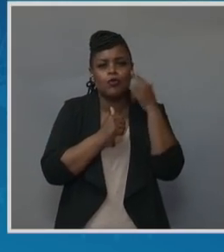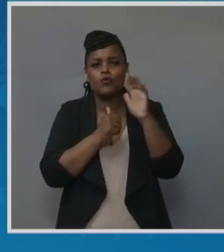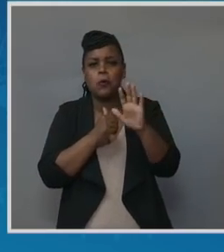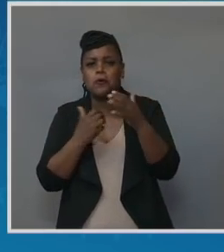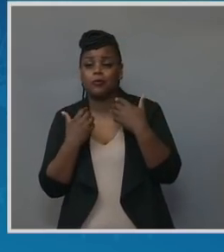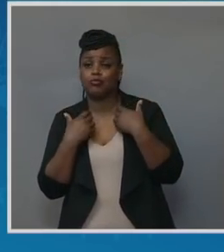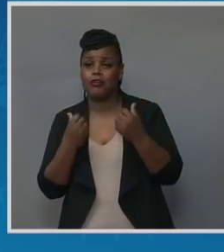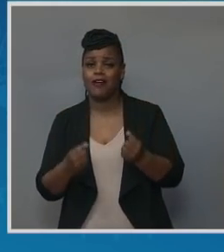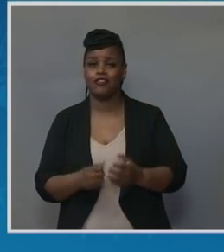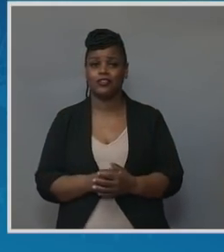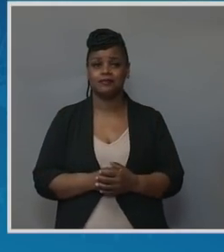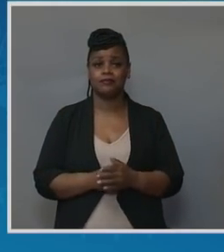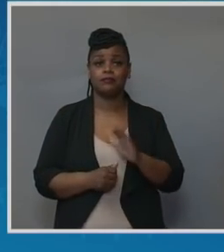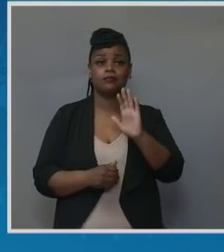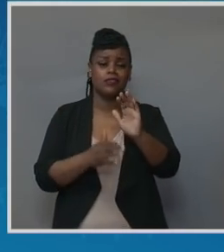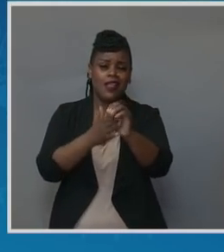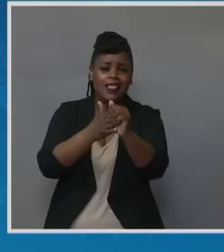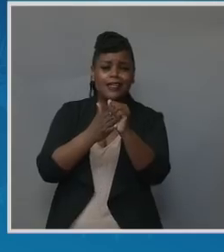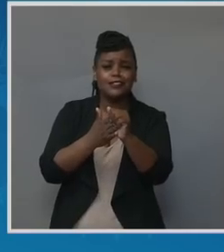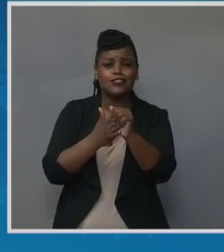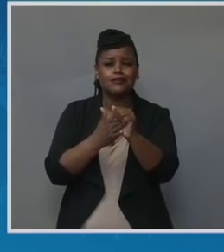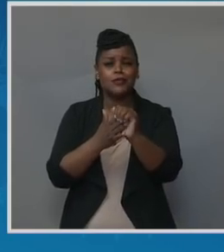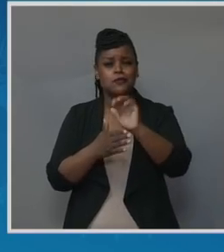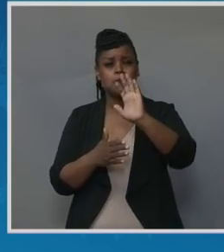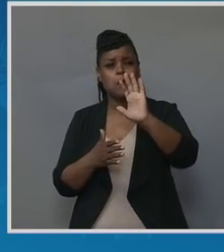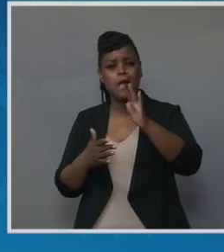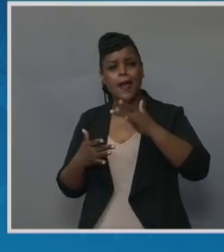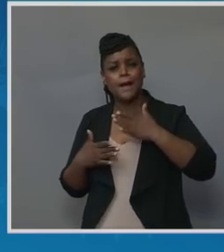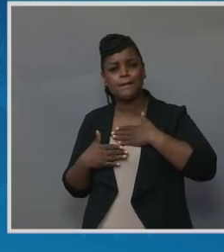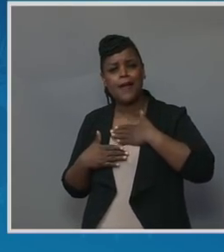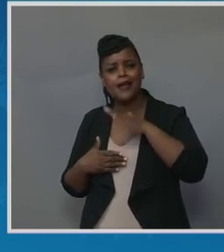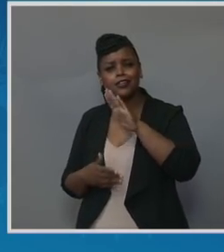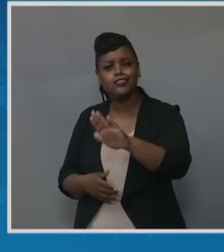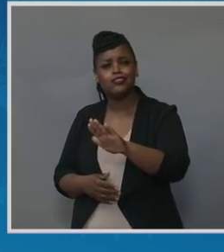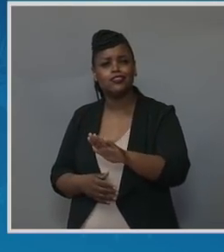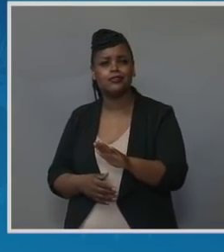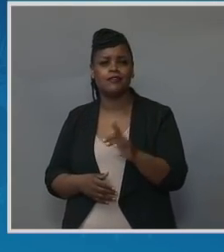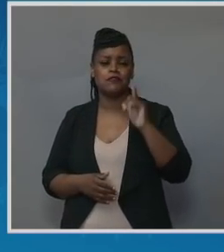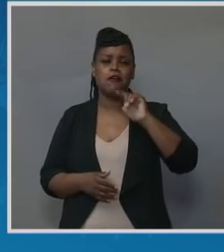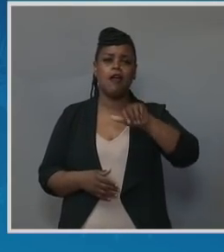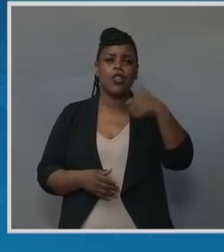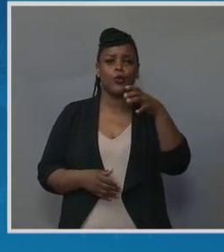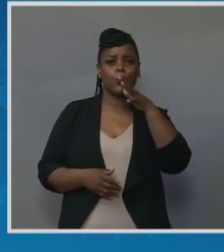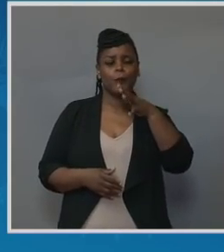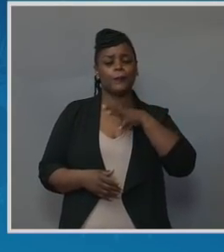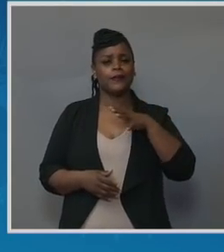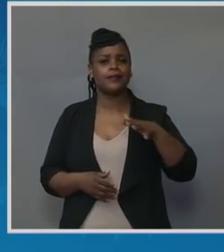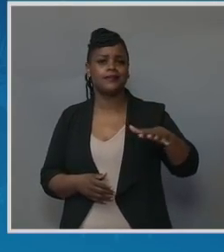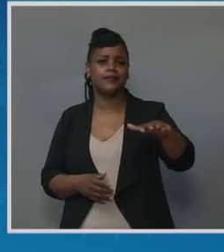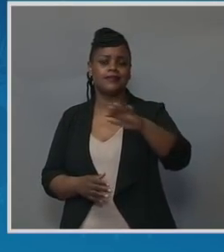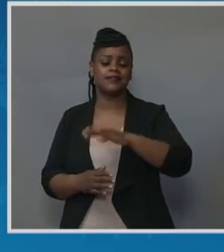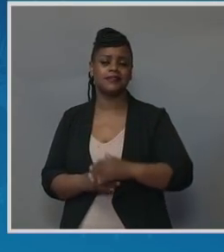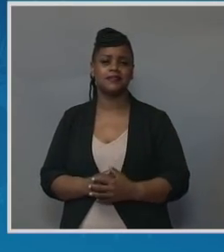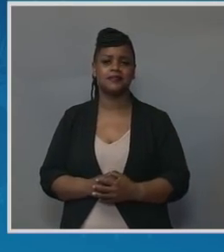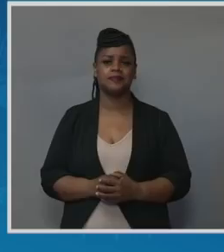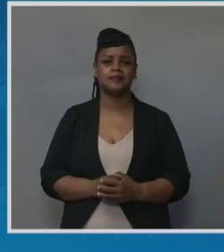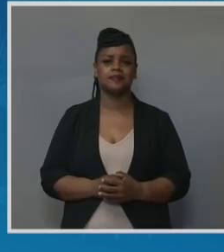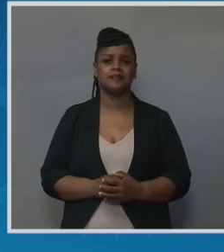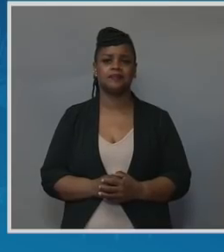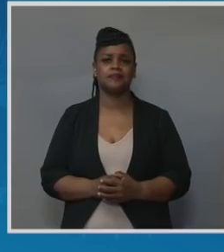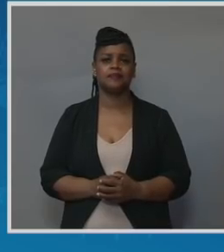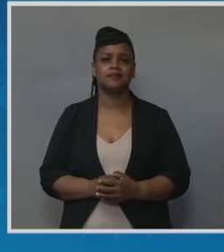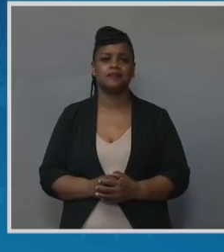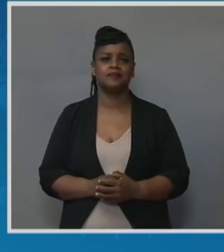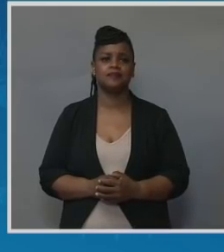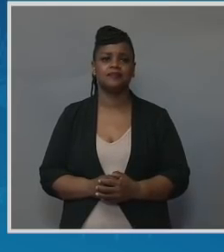for your leadership, for your compassion, for your fellow women, and for sharing your stories so that